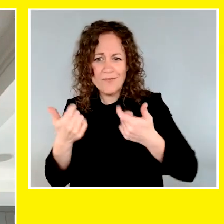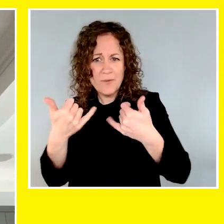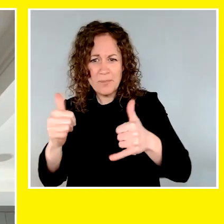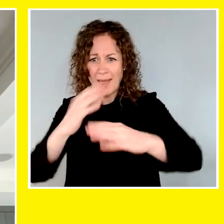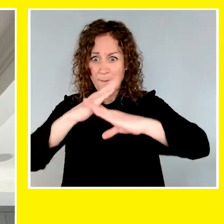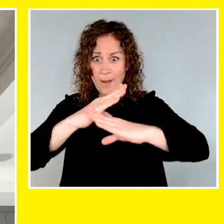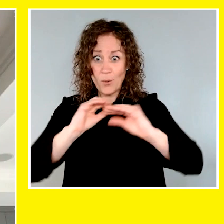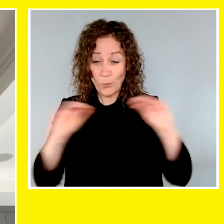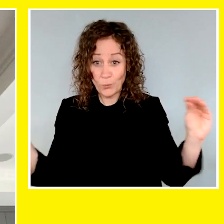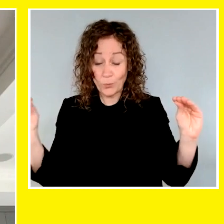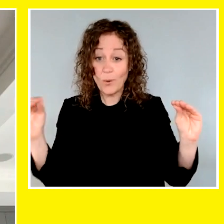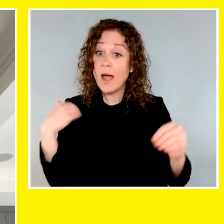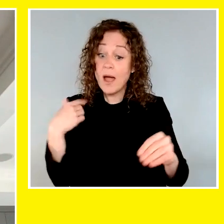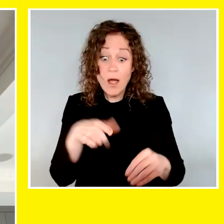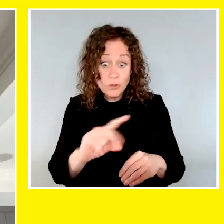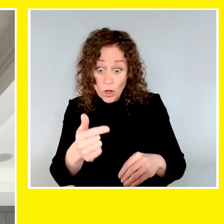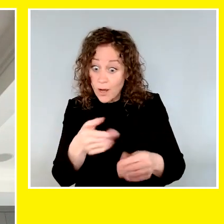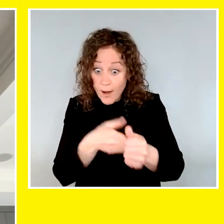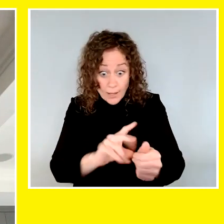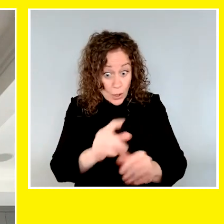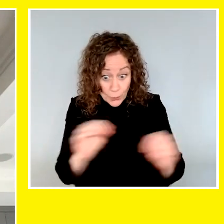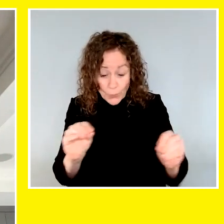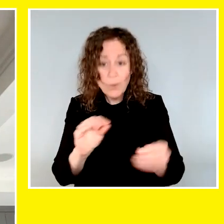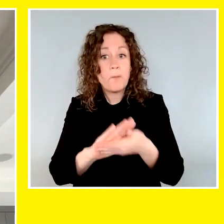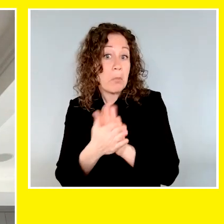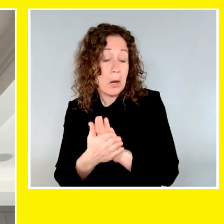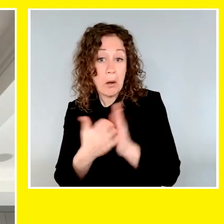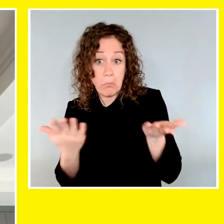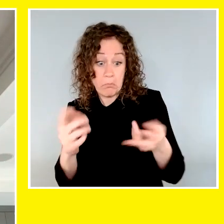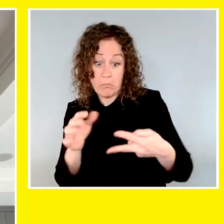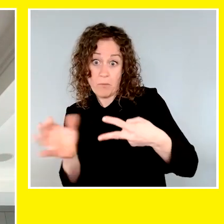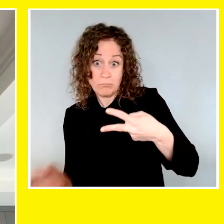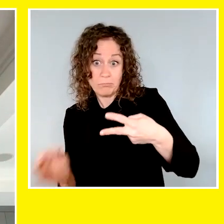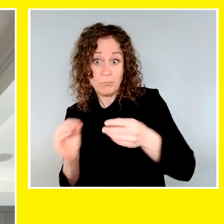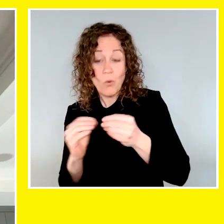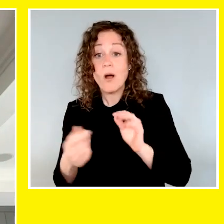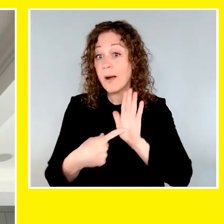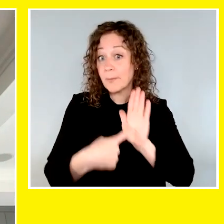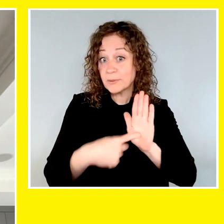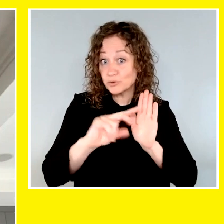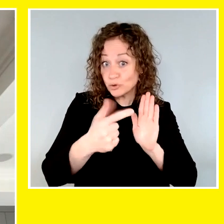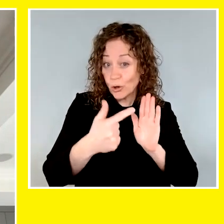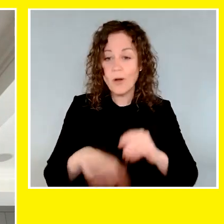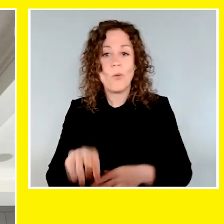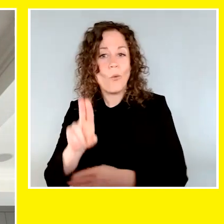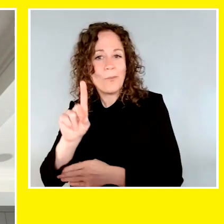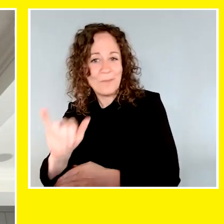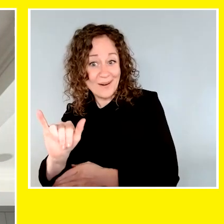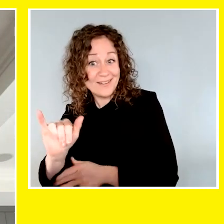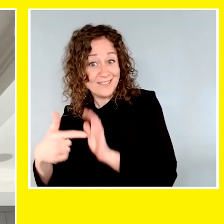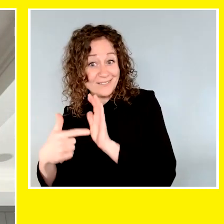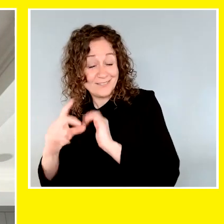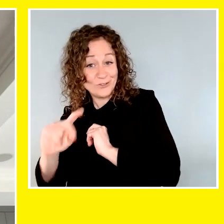where everyone can live, work and play without barriers, our dogs have two other career options if they do not become guide dogs. They can become